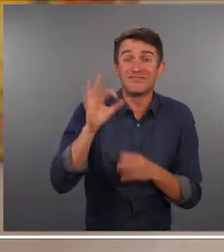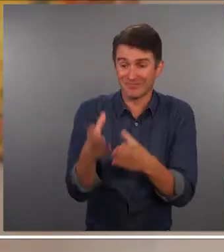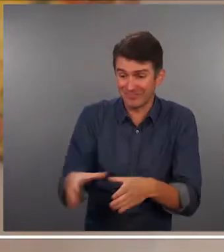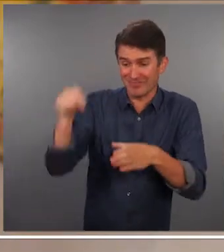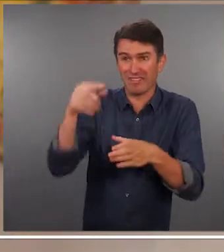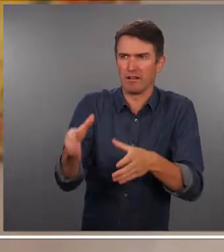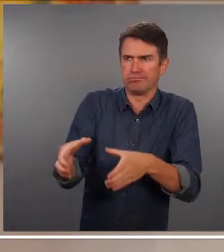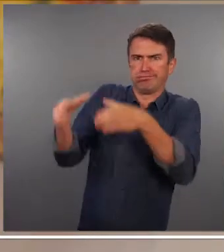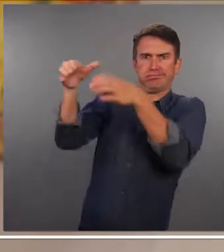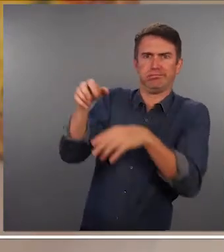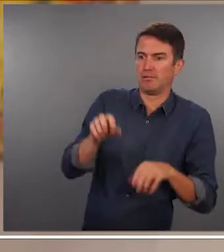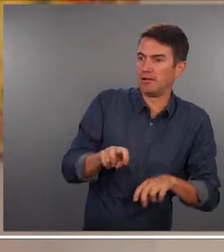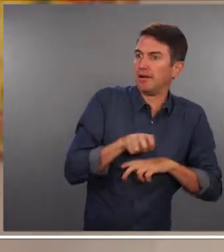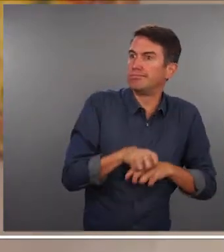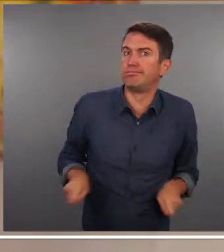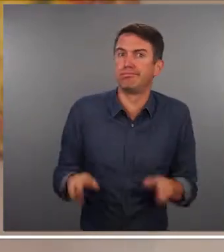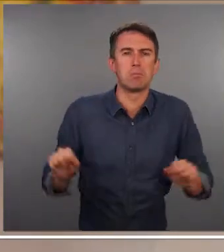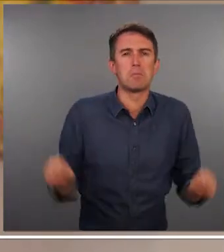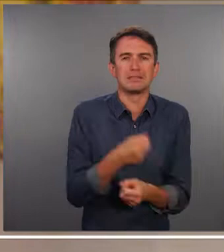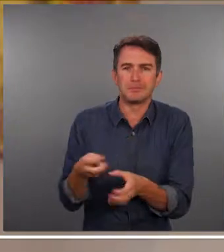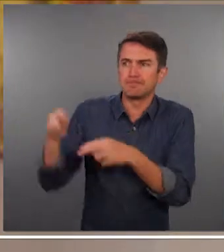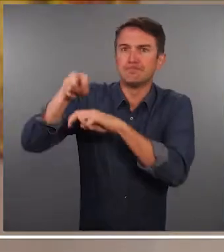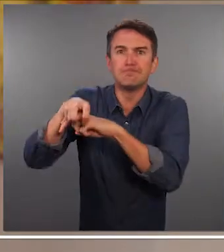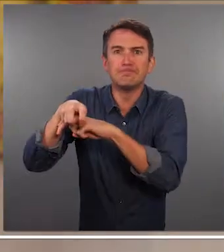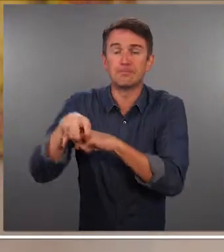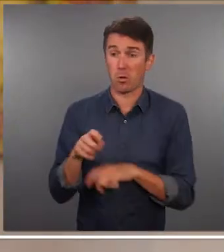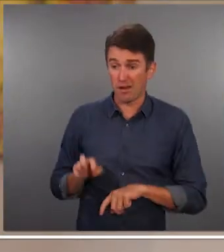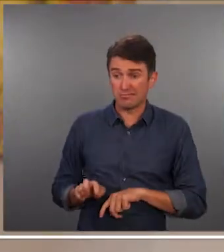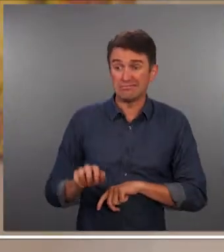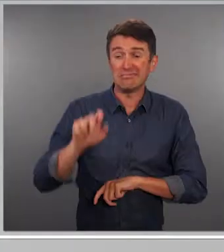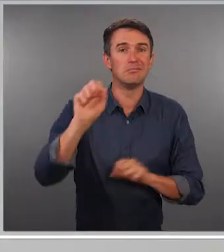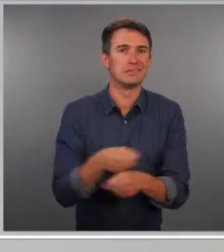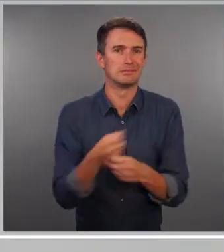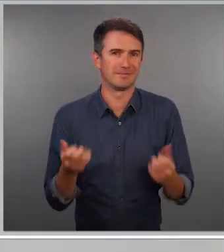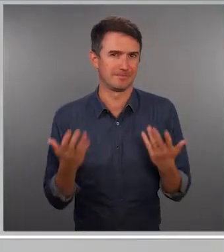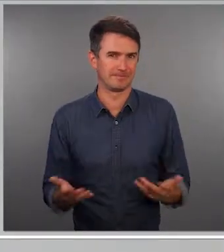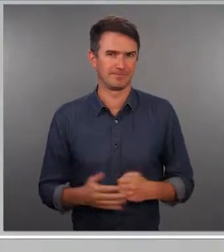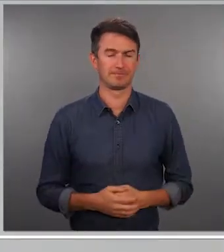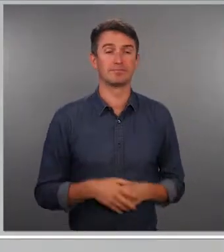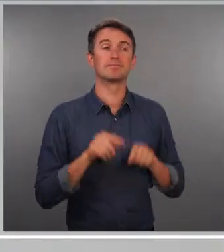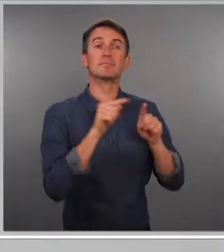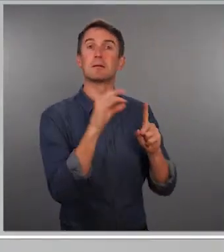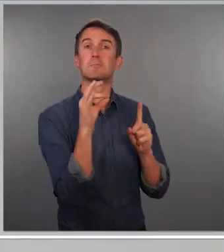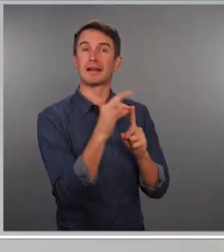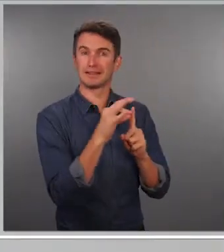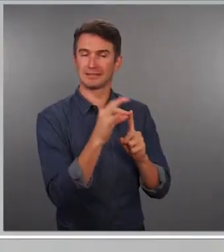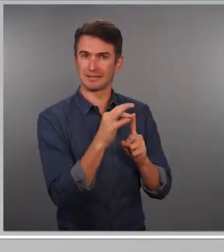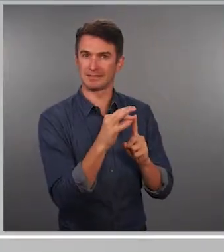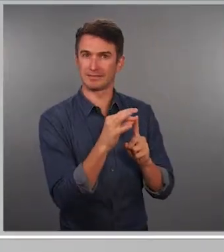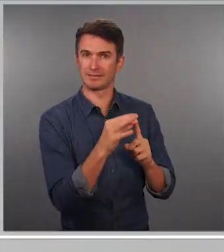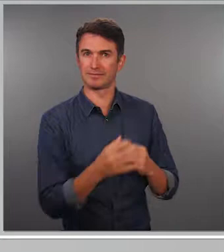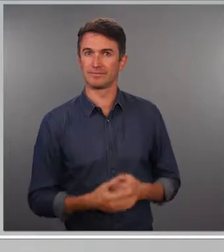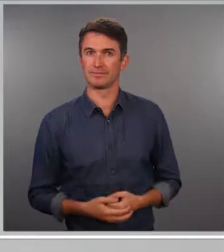are high You know, one has to climb the stairs to access the toilets Atif Sheikh, Special Talent Exchange